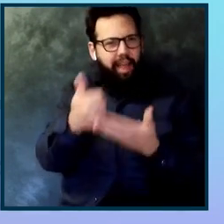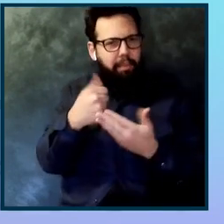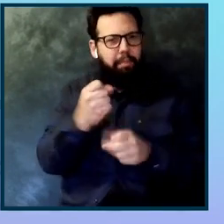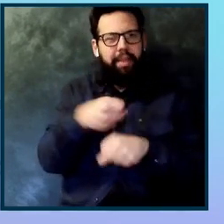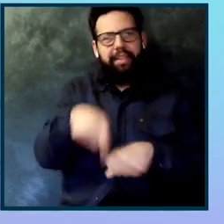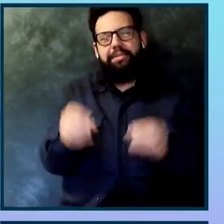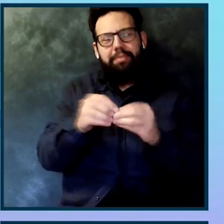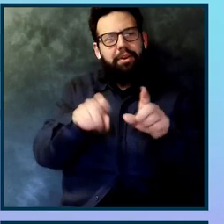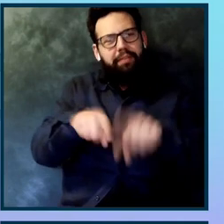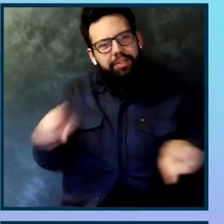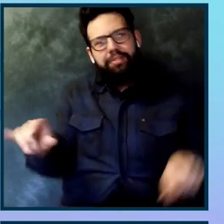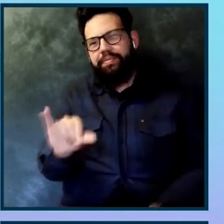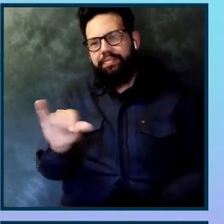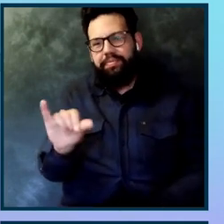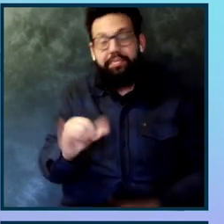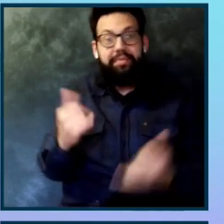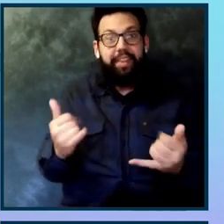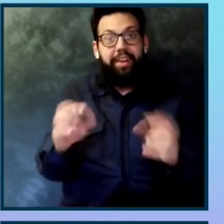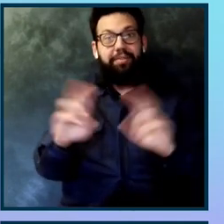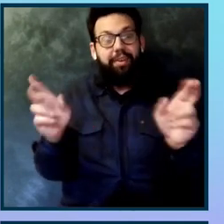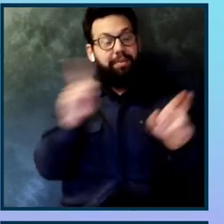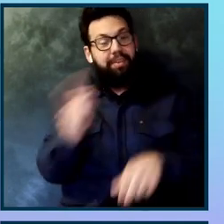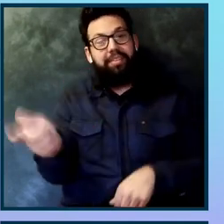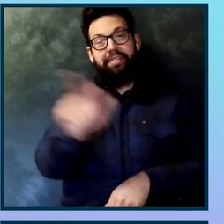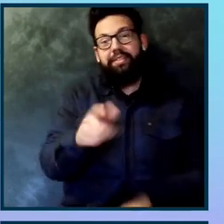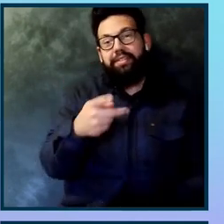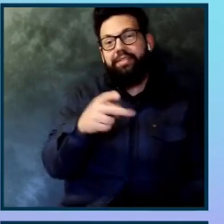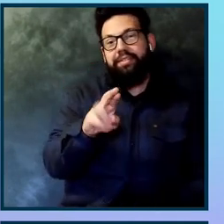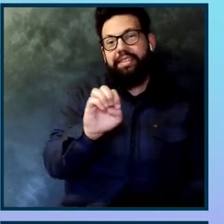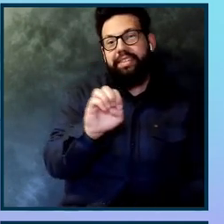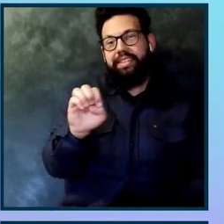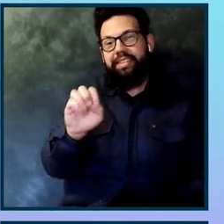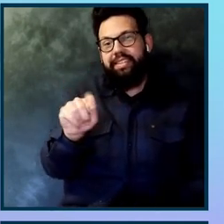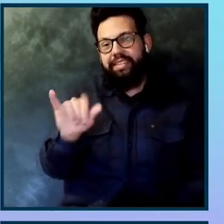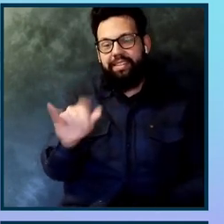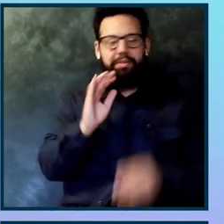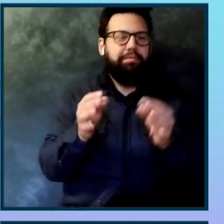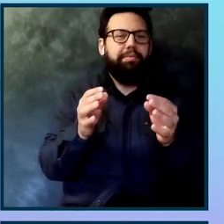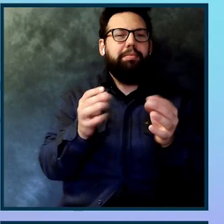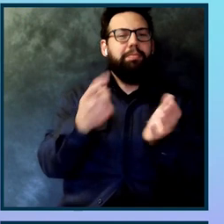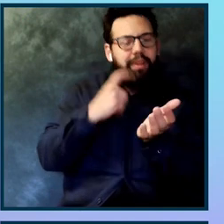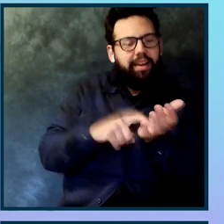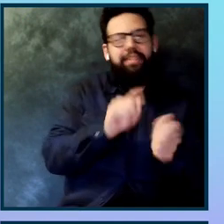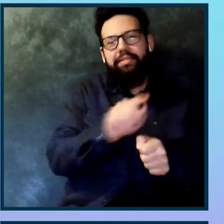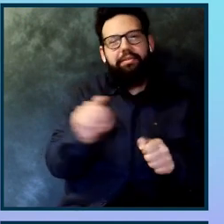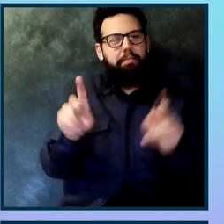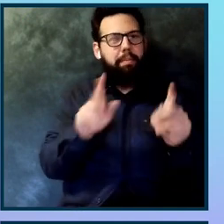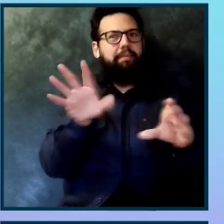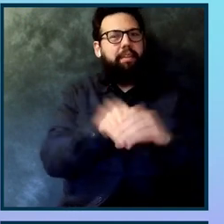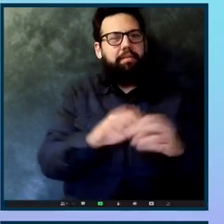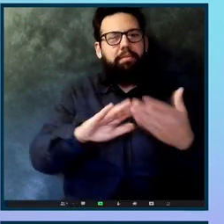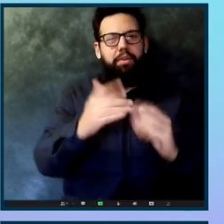And with that, I'd like to hand you back to Preeti to recognize members of the community who have and who are doing